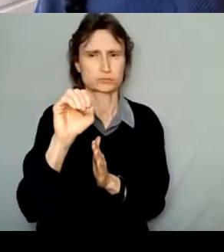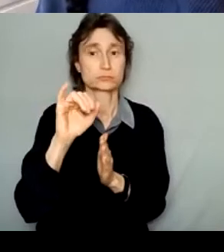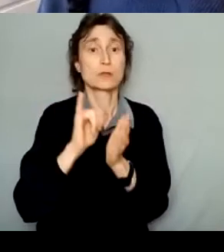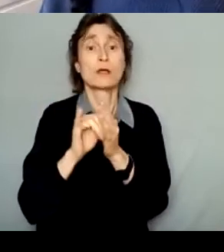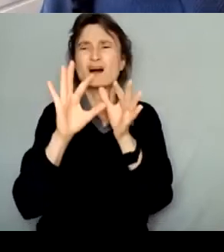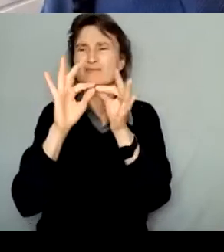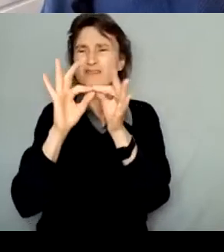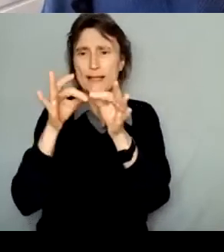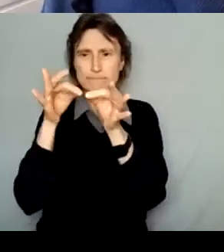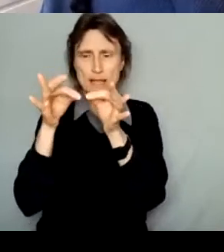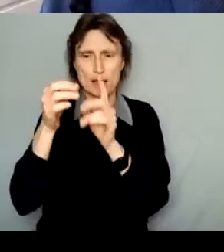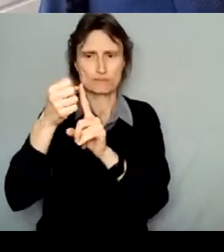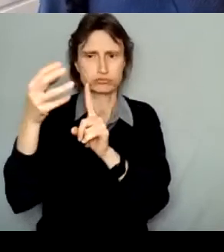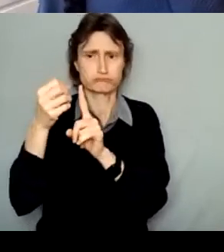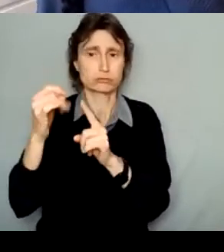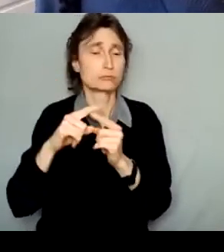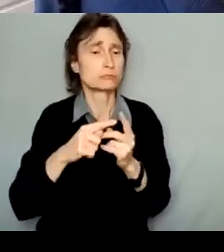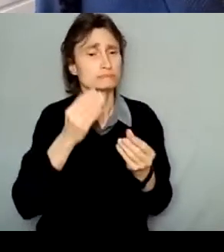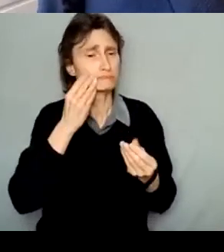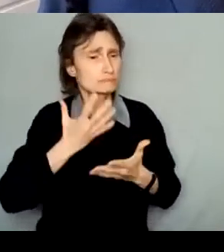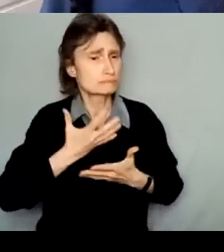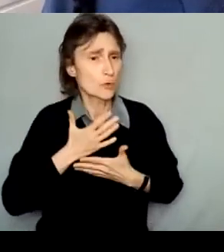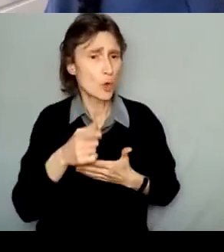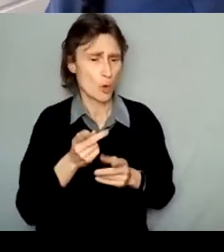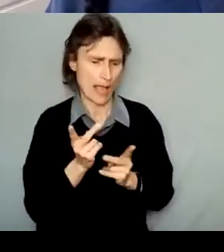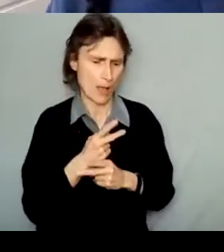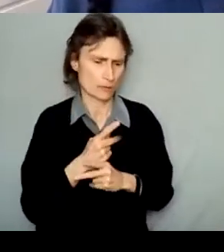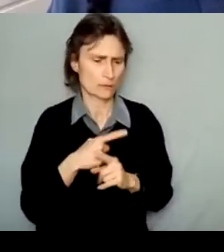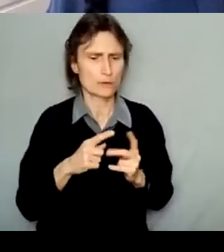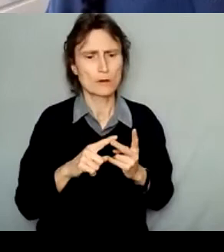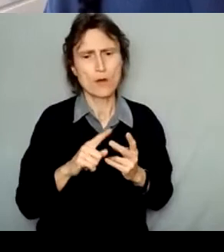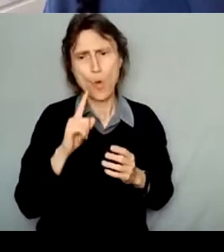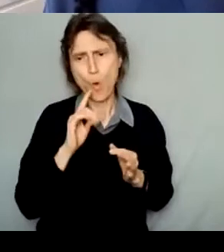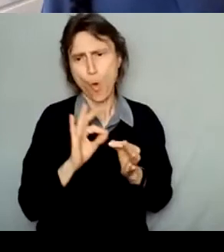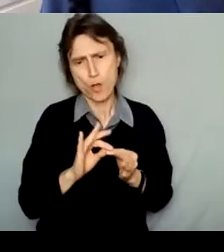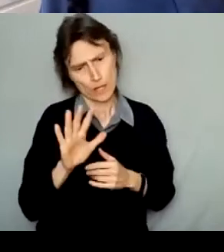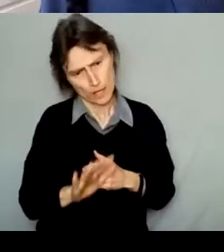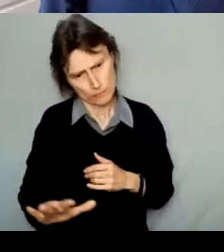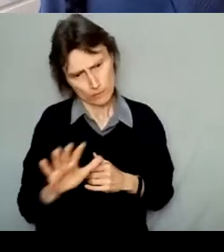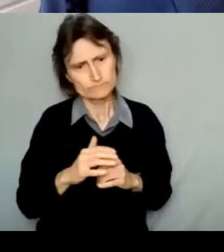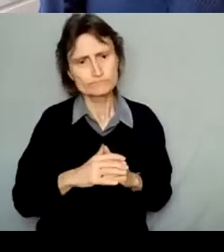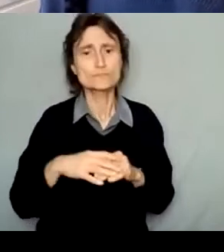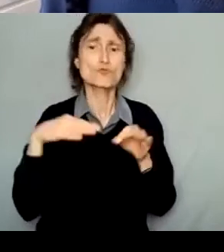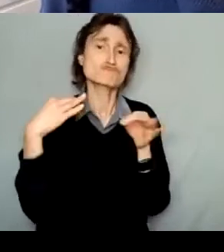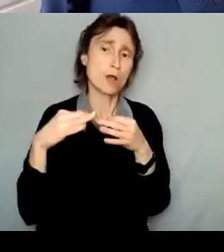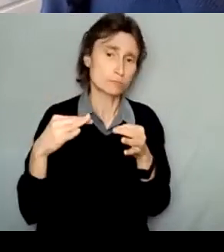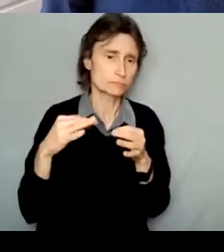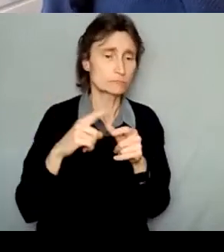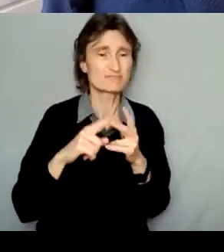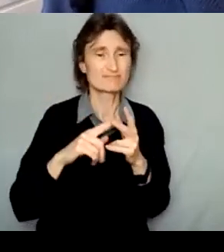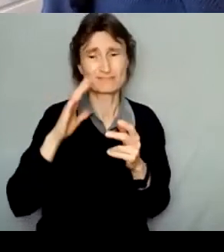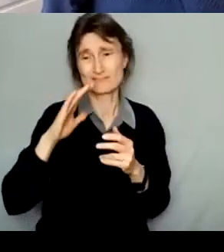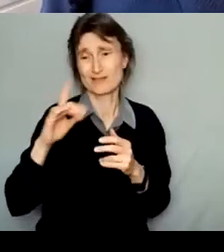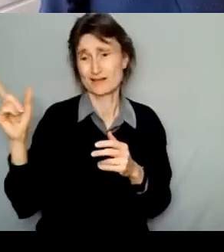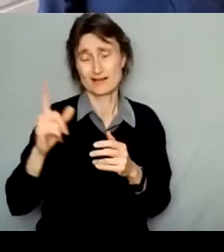So show your calculations, estimations, or provide descriptions. Assessors often wish budgets had more